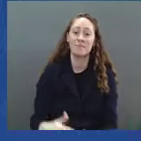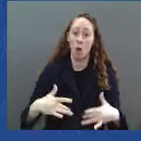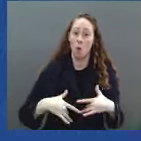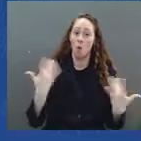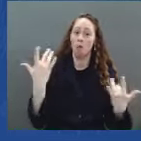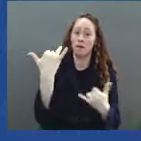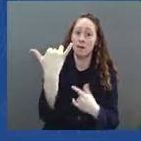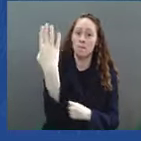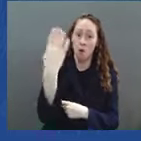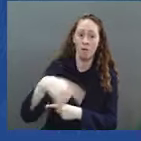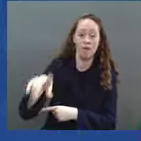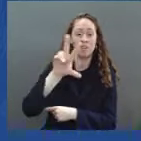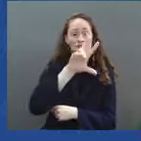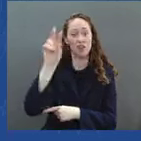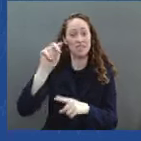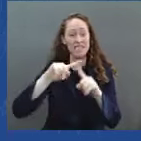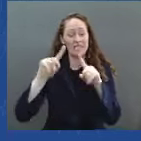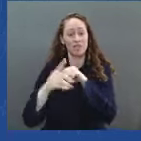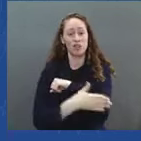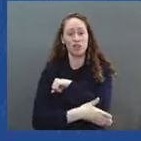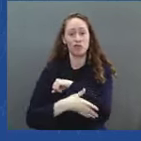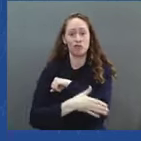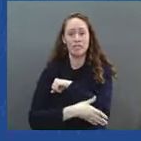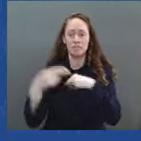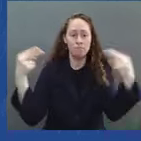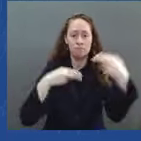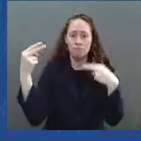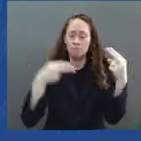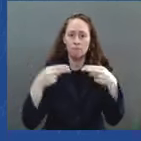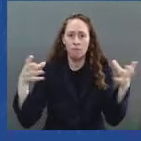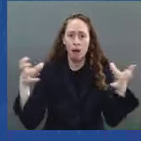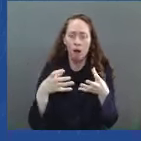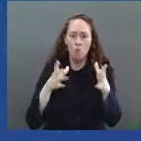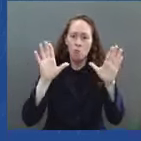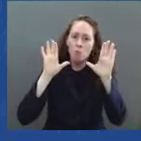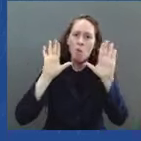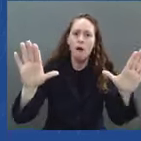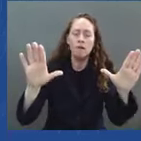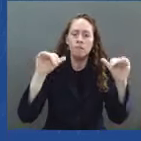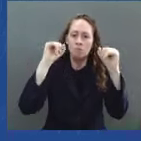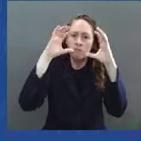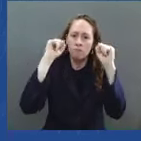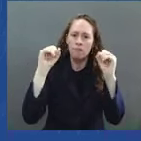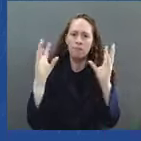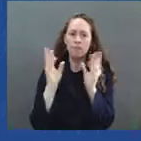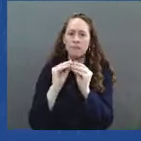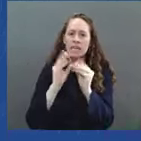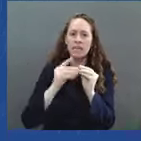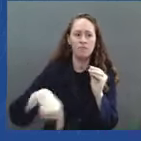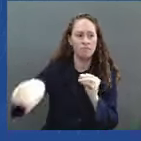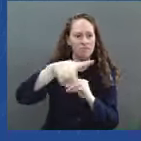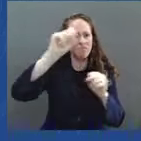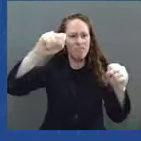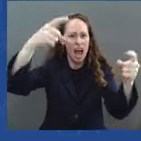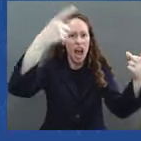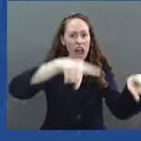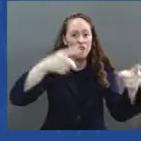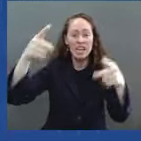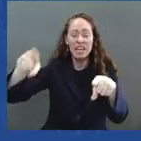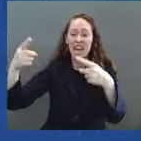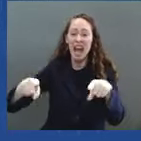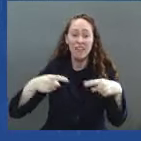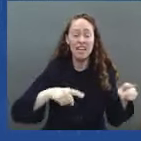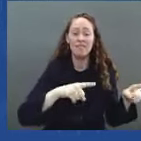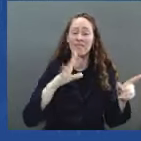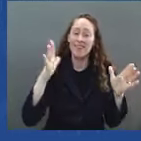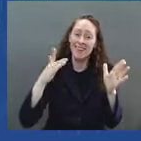of tens of millions of additional barrels of oil onto the market. Hundreds of hours of meetings with key allies,